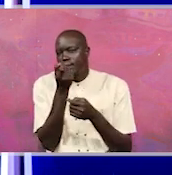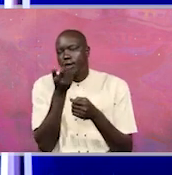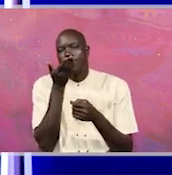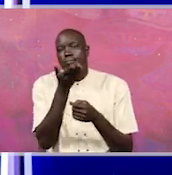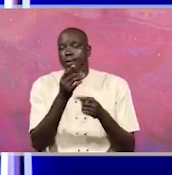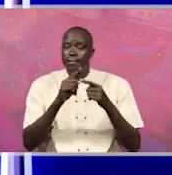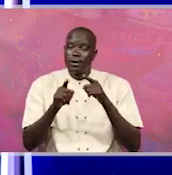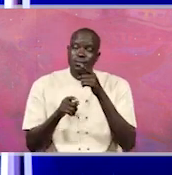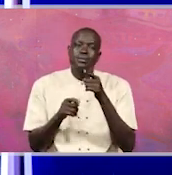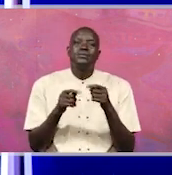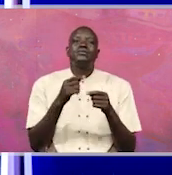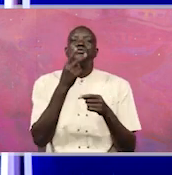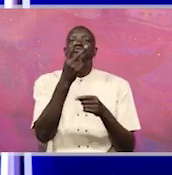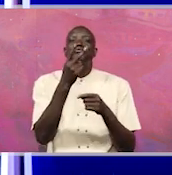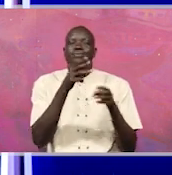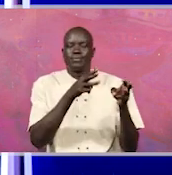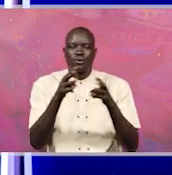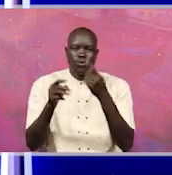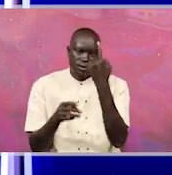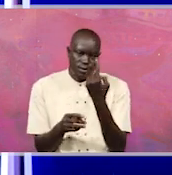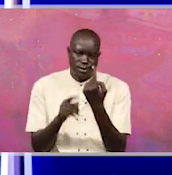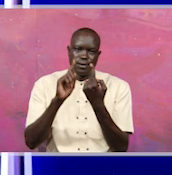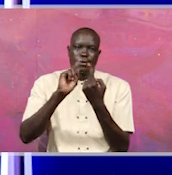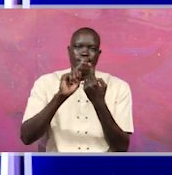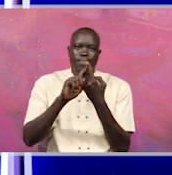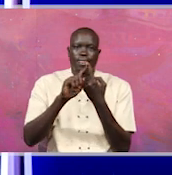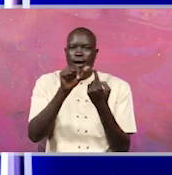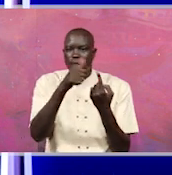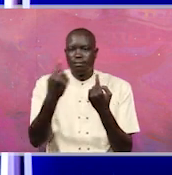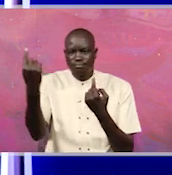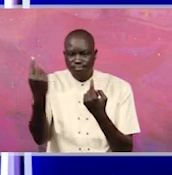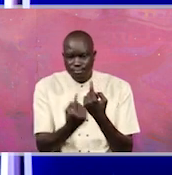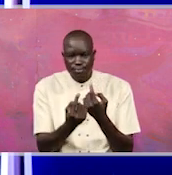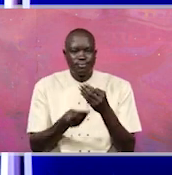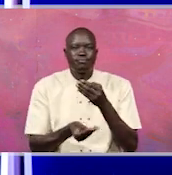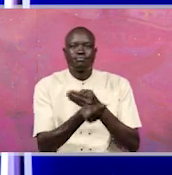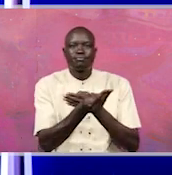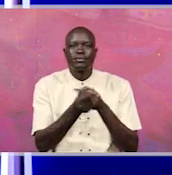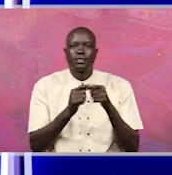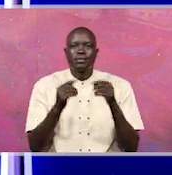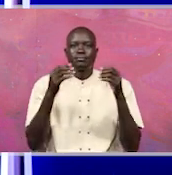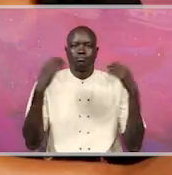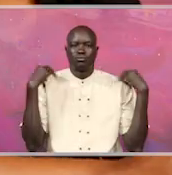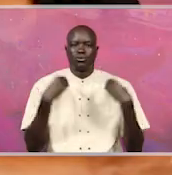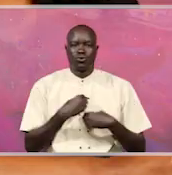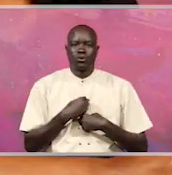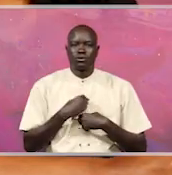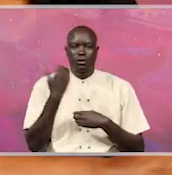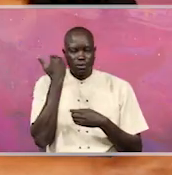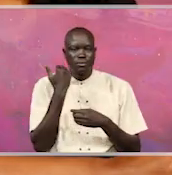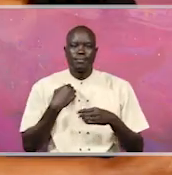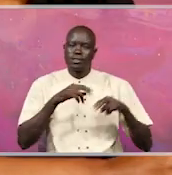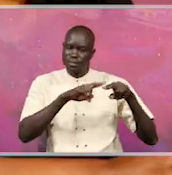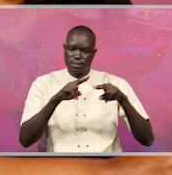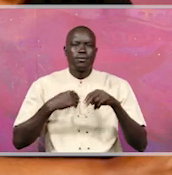corruption is in two times. One, there are those who come actually to bribe judicial officers, and I sit on the bench, so I